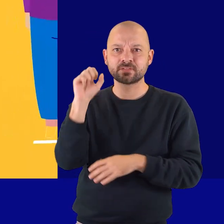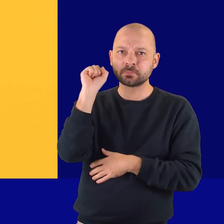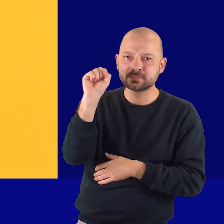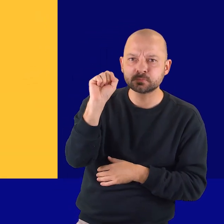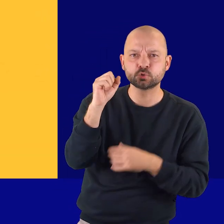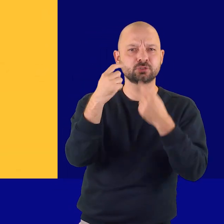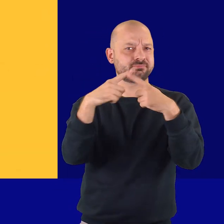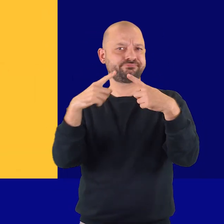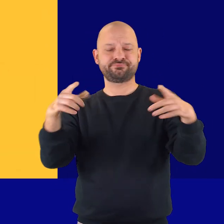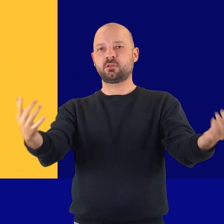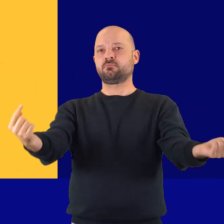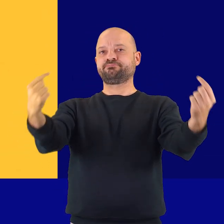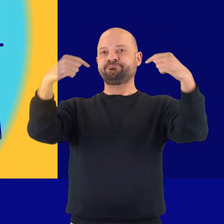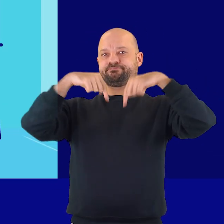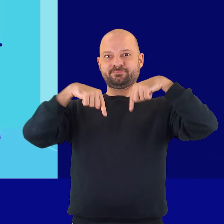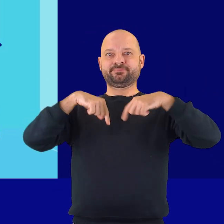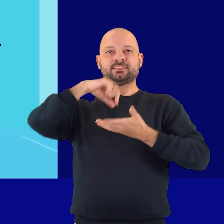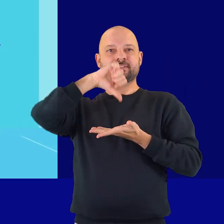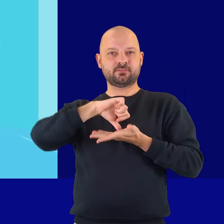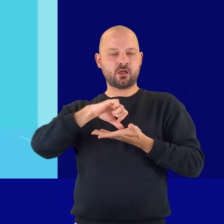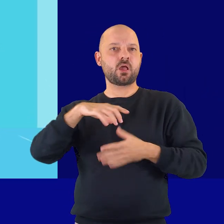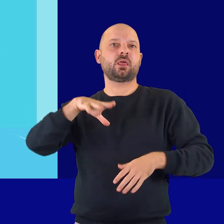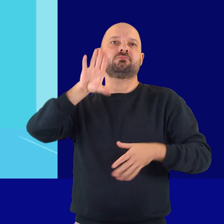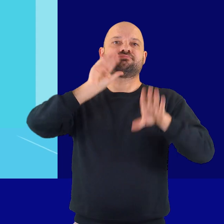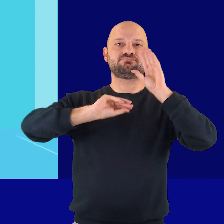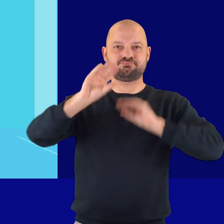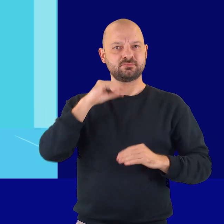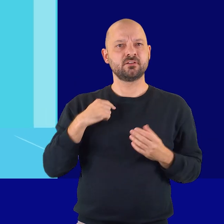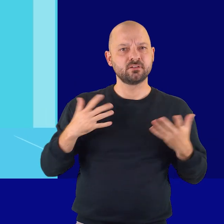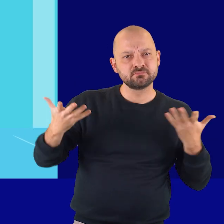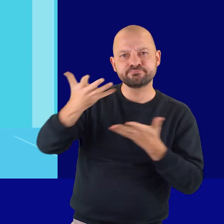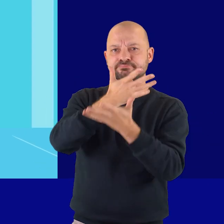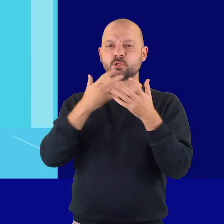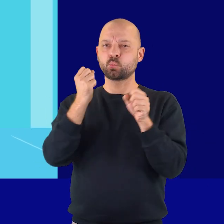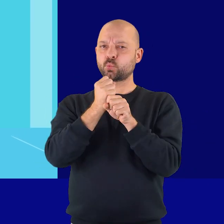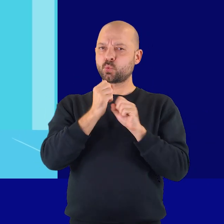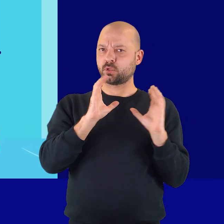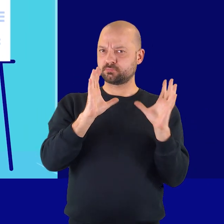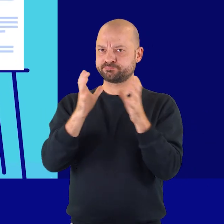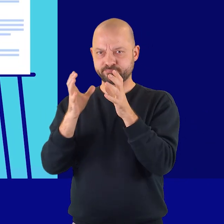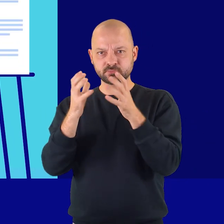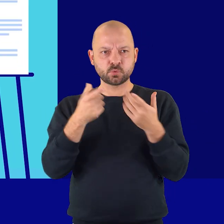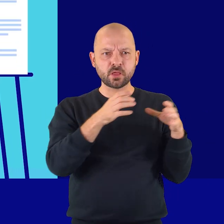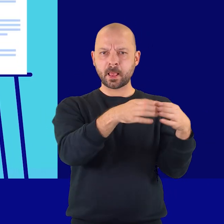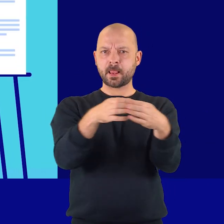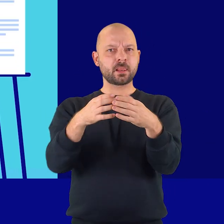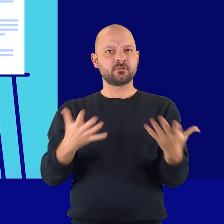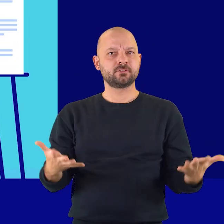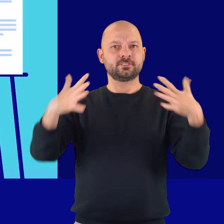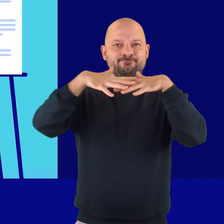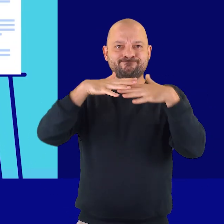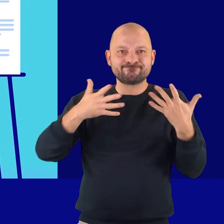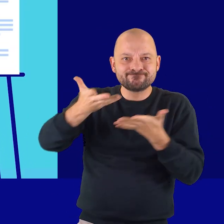headquarters. There, an interdepartmental working group discusses how the collective mission can be implemented.